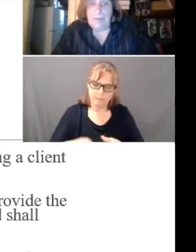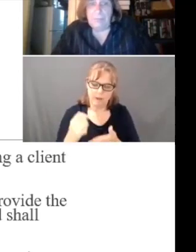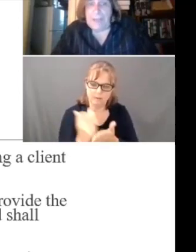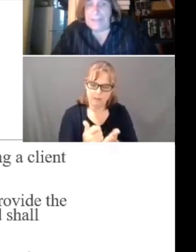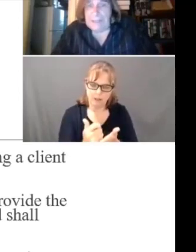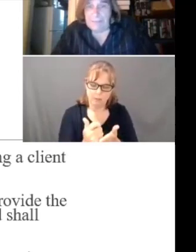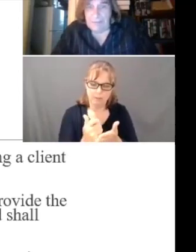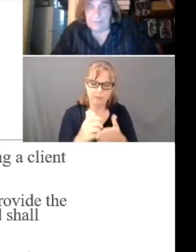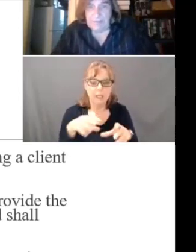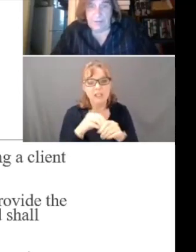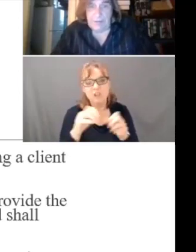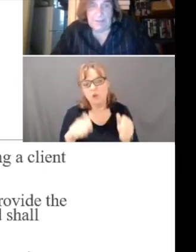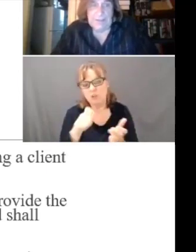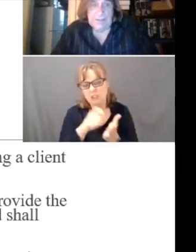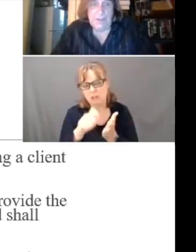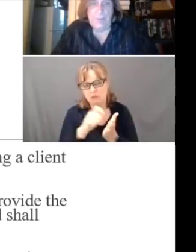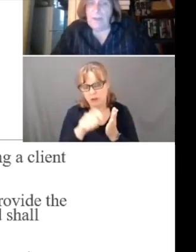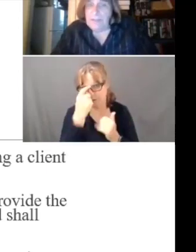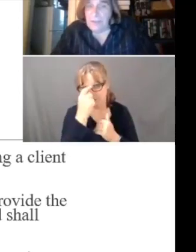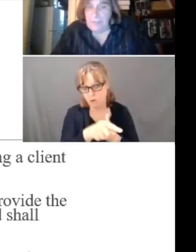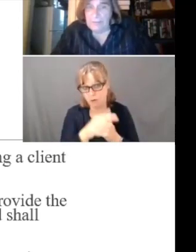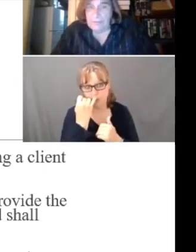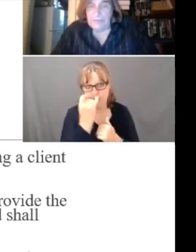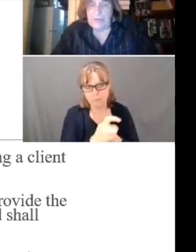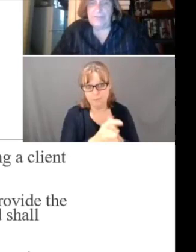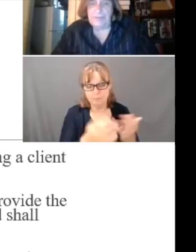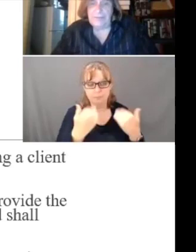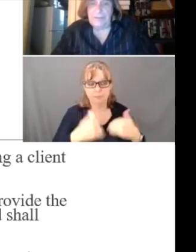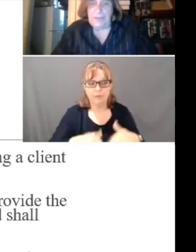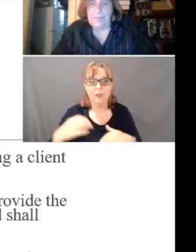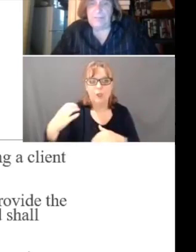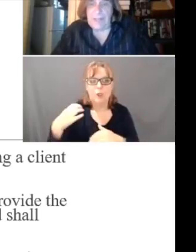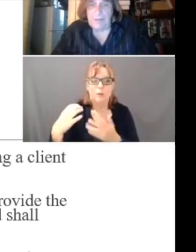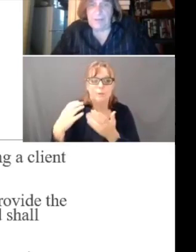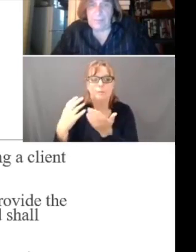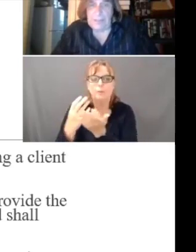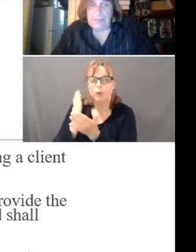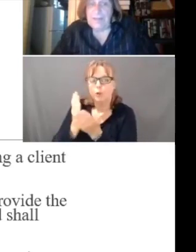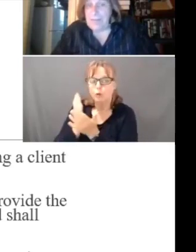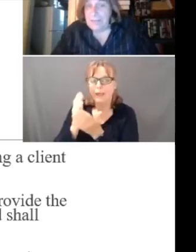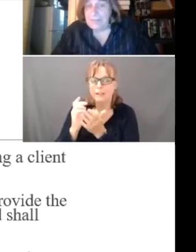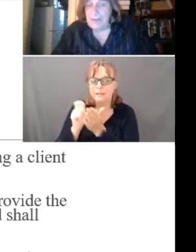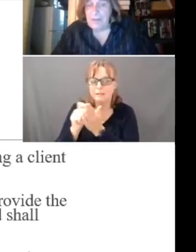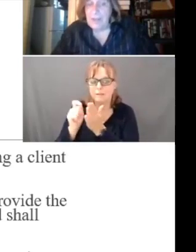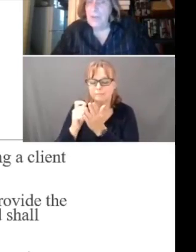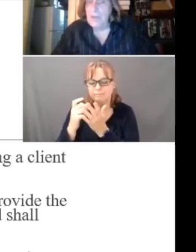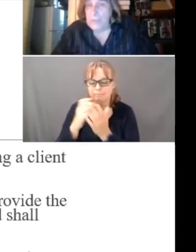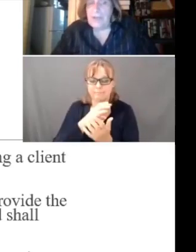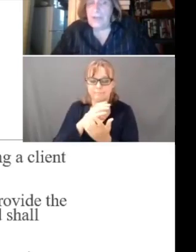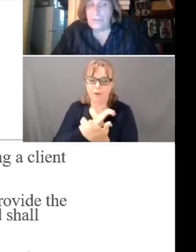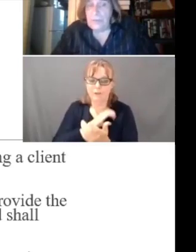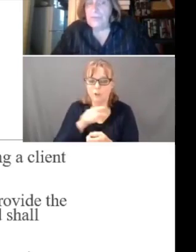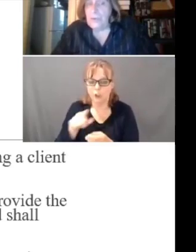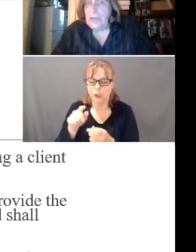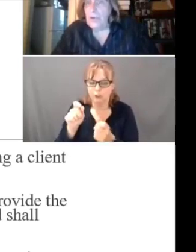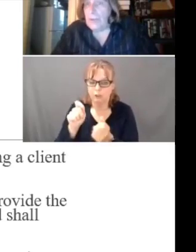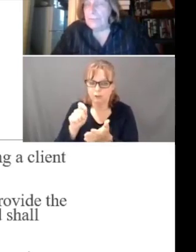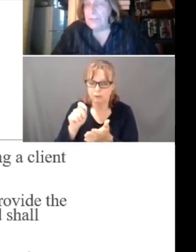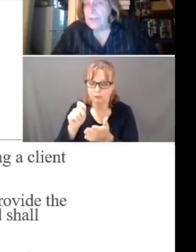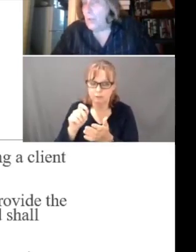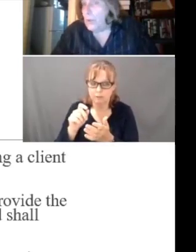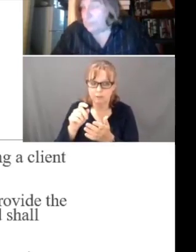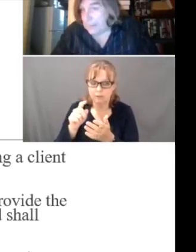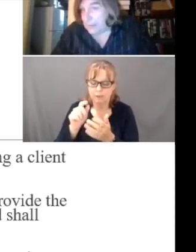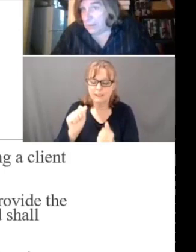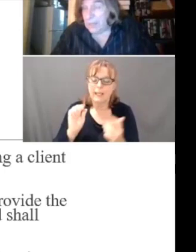maybe writing it if necessary. Human rights officers shall assist in the filing complaints. And if necessary, reach out to an attorney or